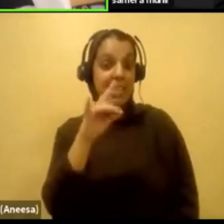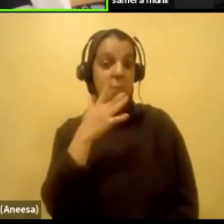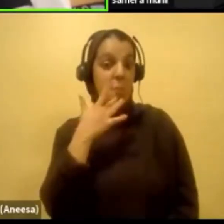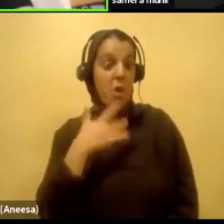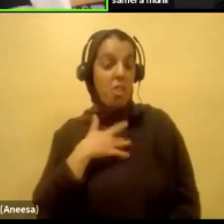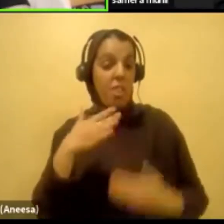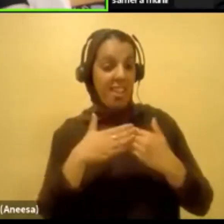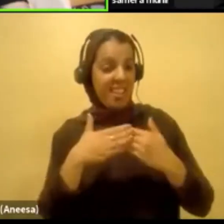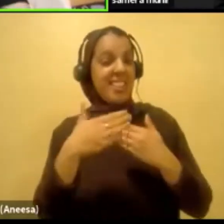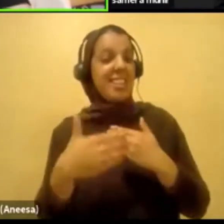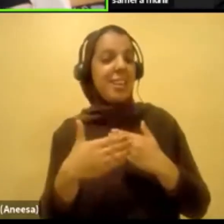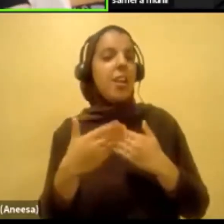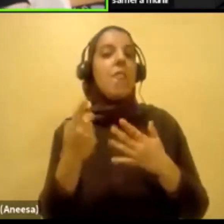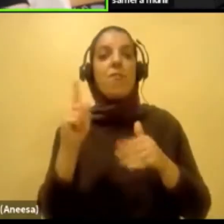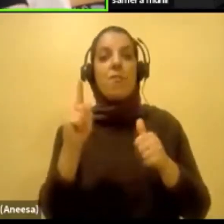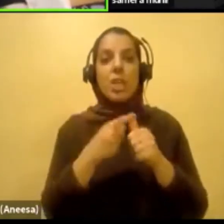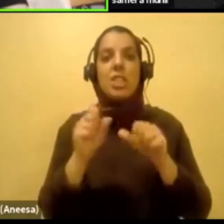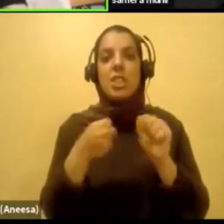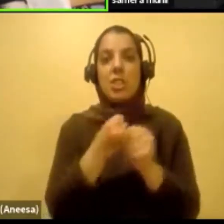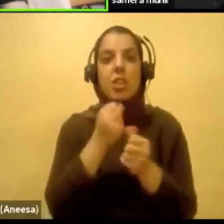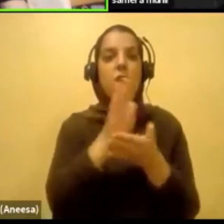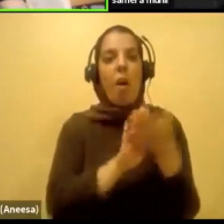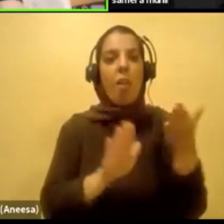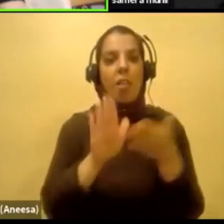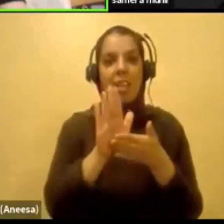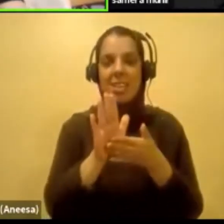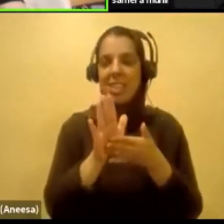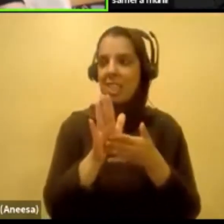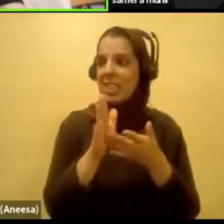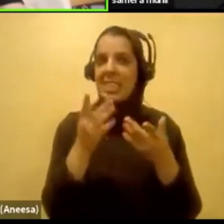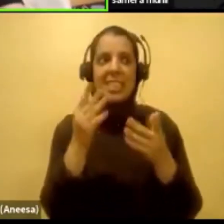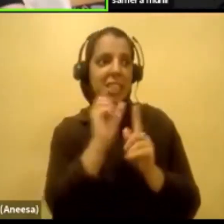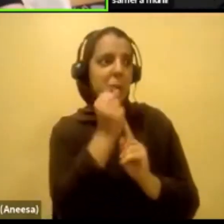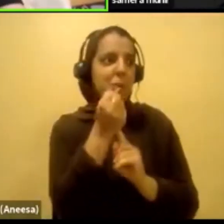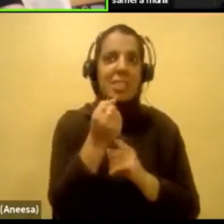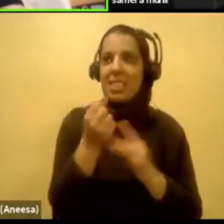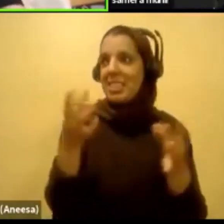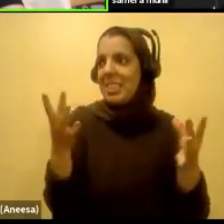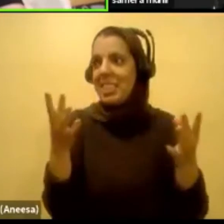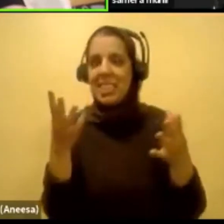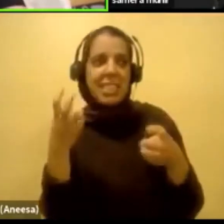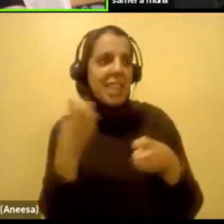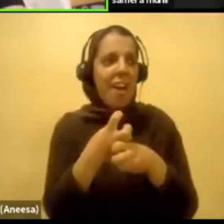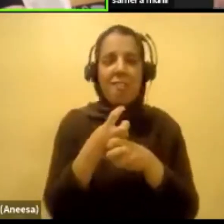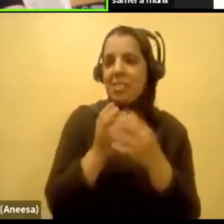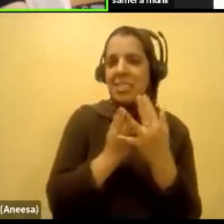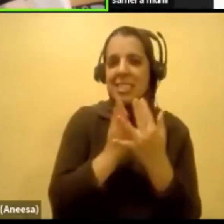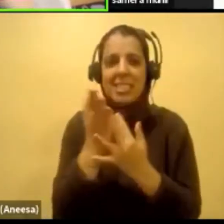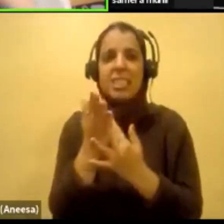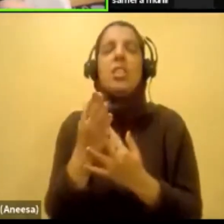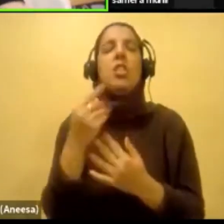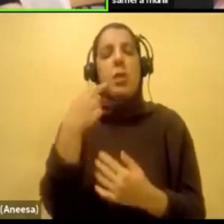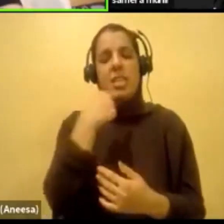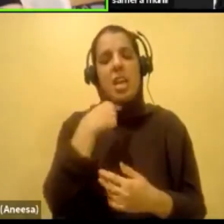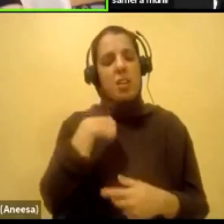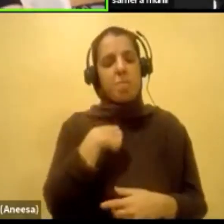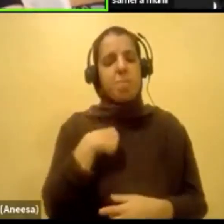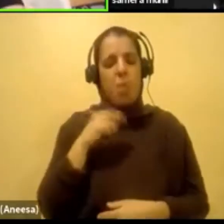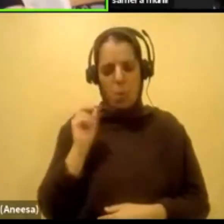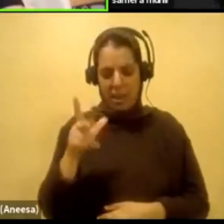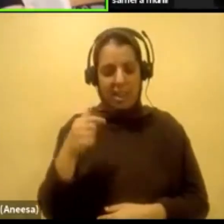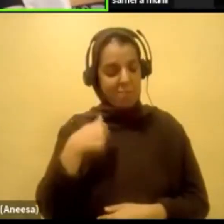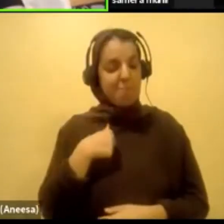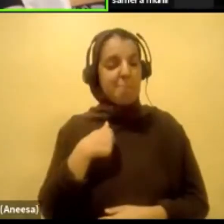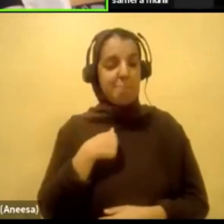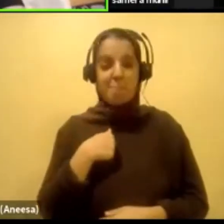I was in my first year of school and that was when things were getting tricky and hard to navigate. And that's when I was like, okay, Maria, like, this is it. know,